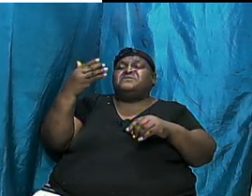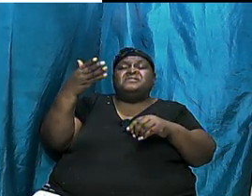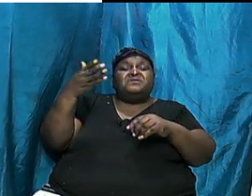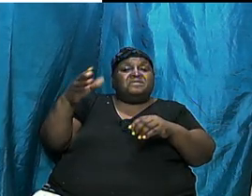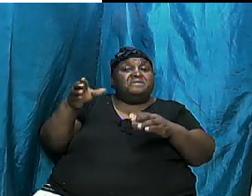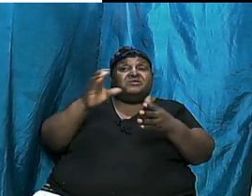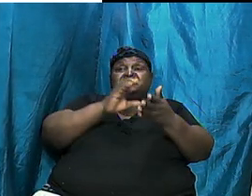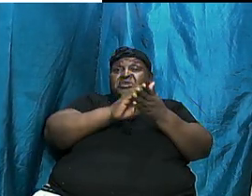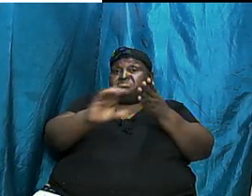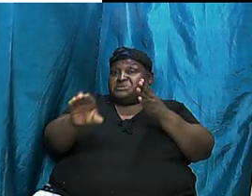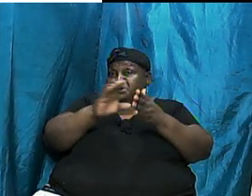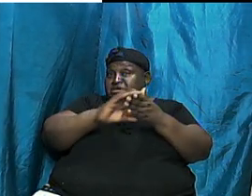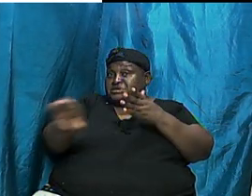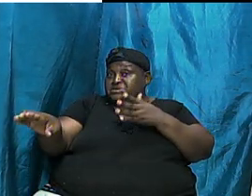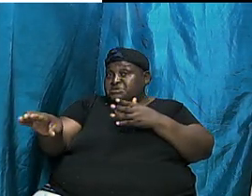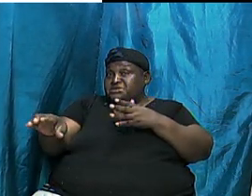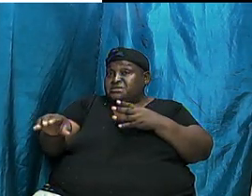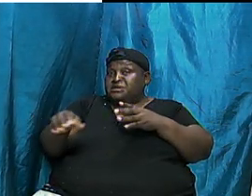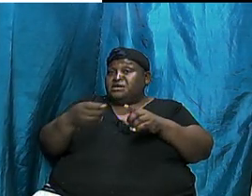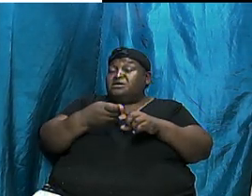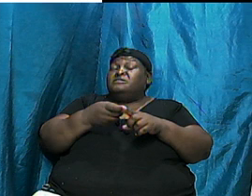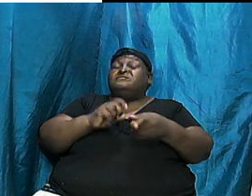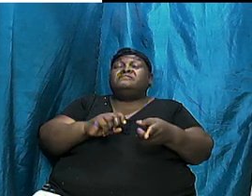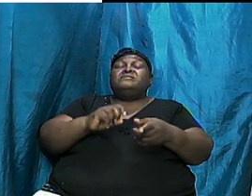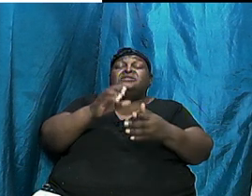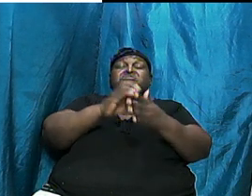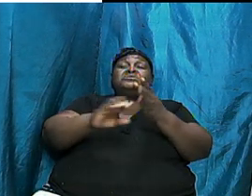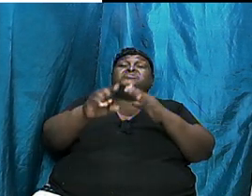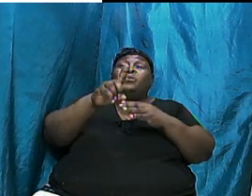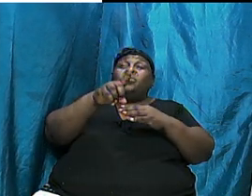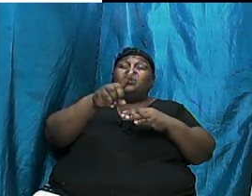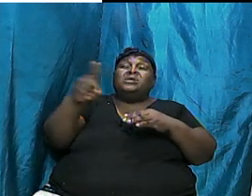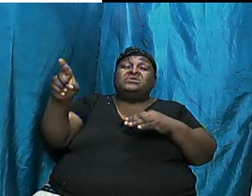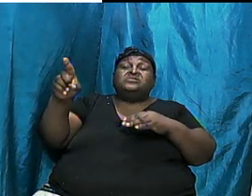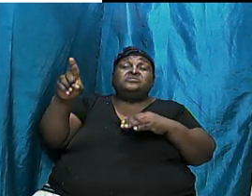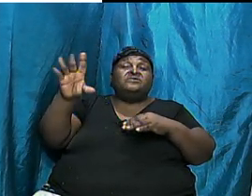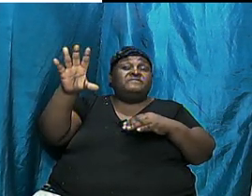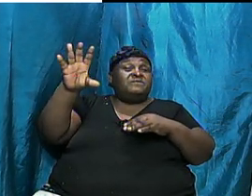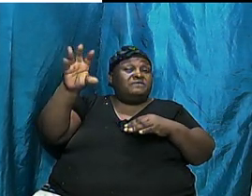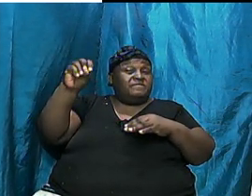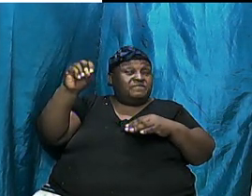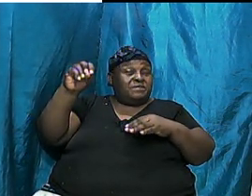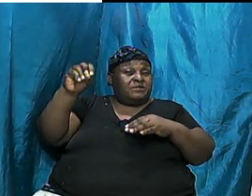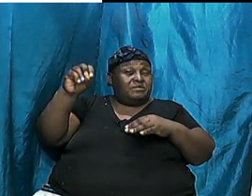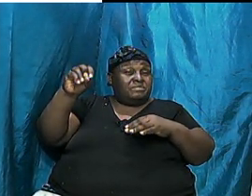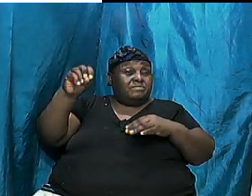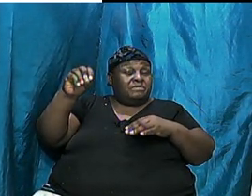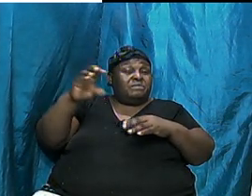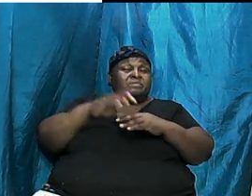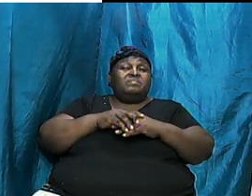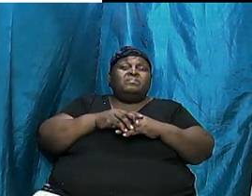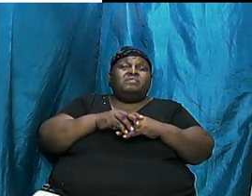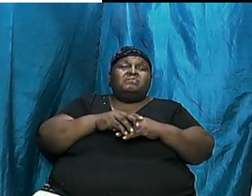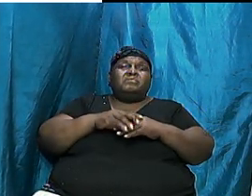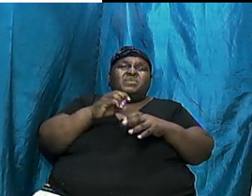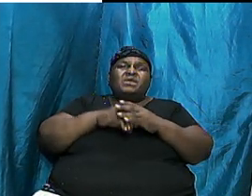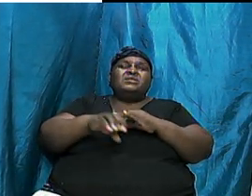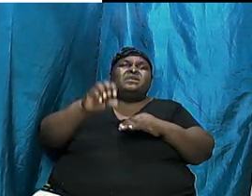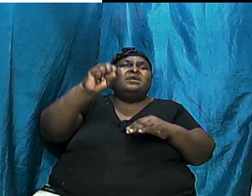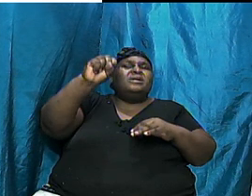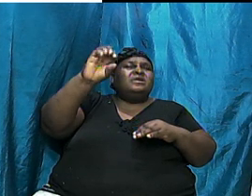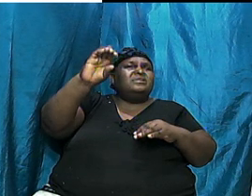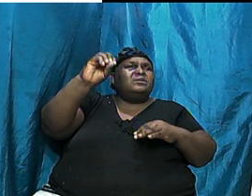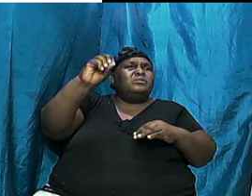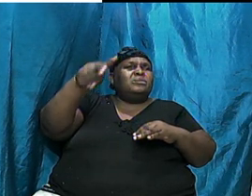Amen. From chapter 1 all the way down to chapter 50. In terms of the scope of the book